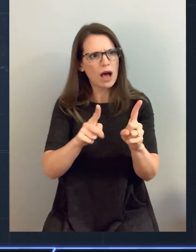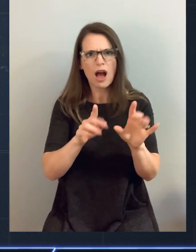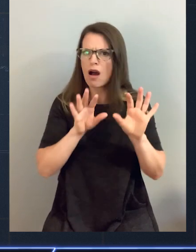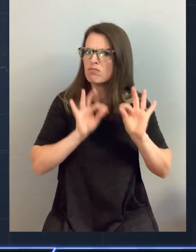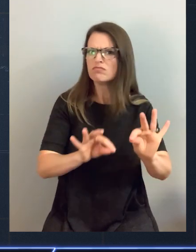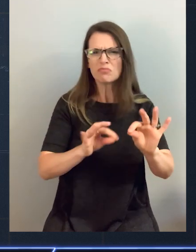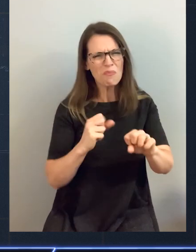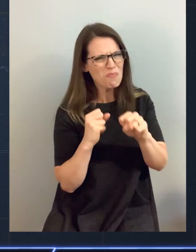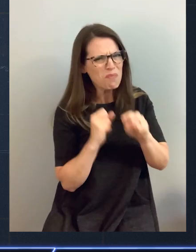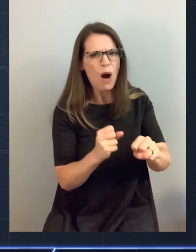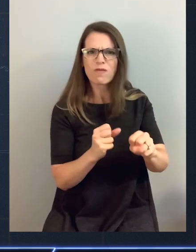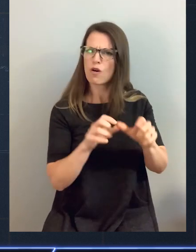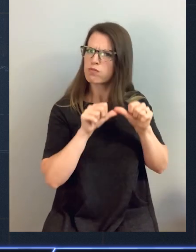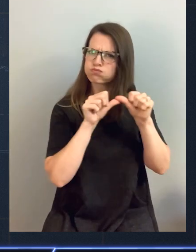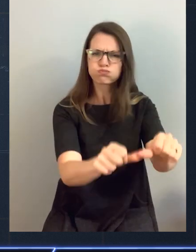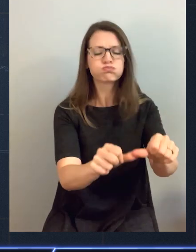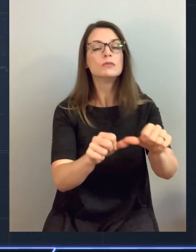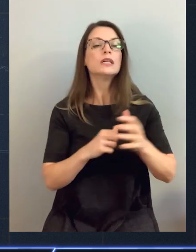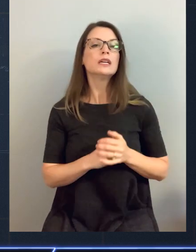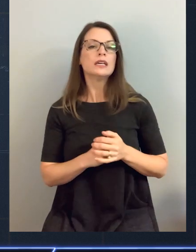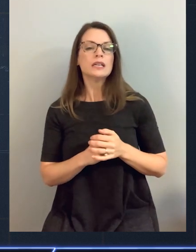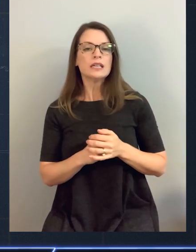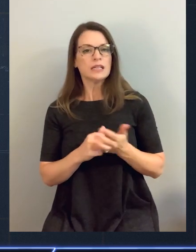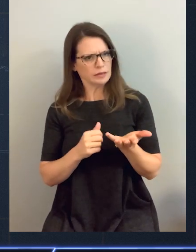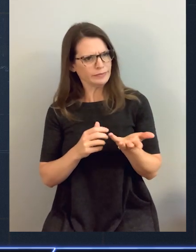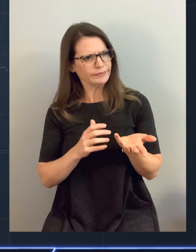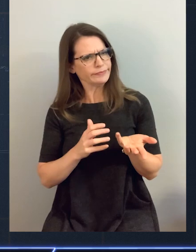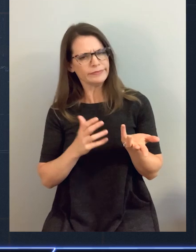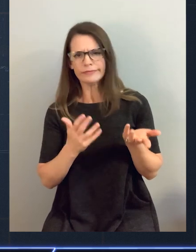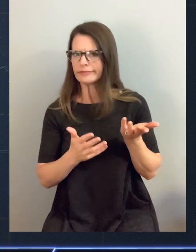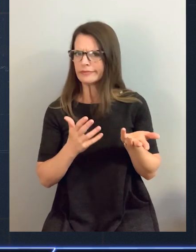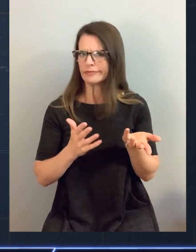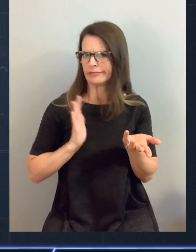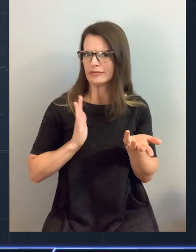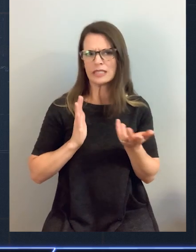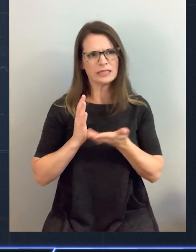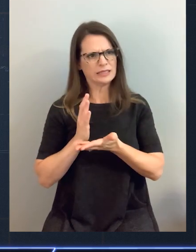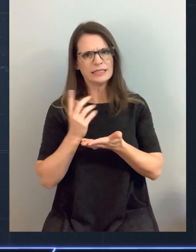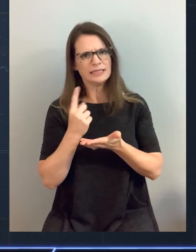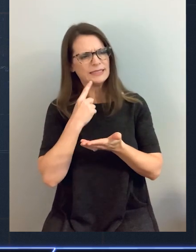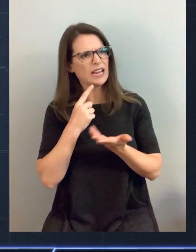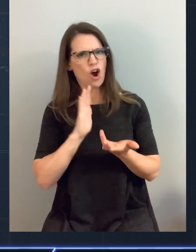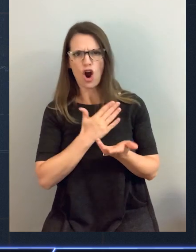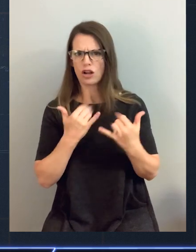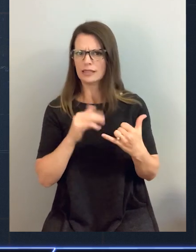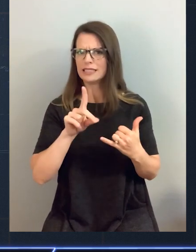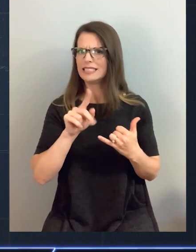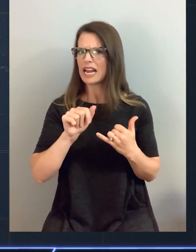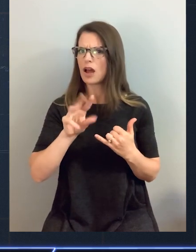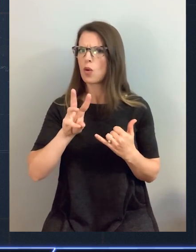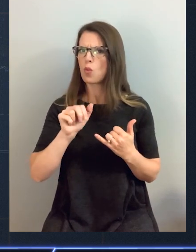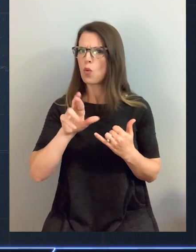really durable and scalable and powerful. And they said, well, our existing data warehouse doesn't quite have all of those